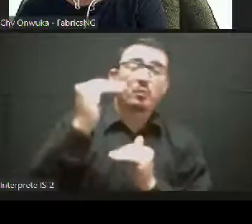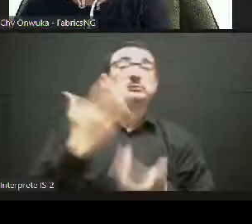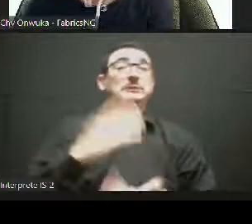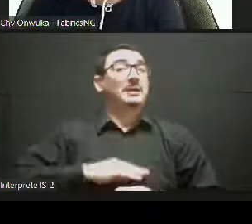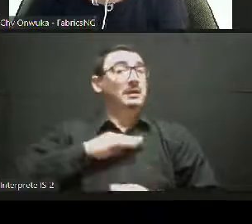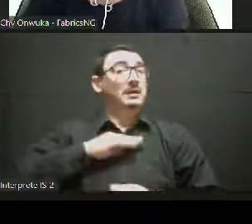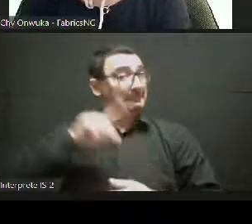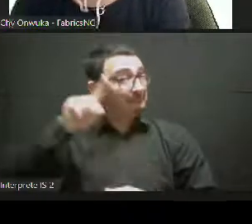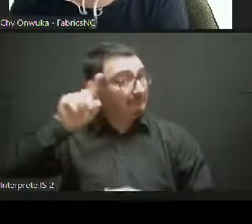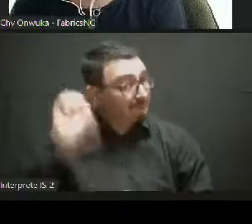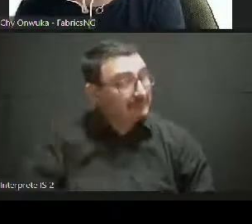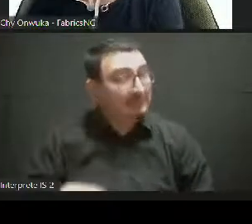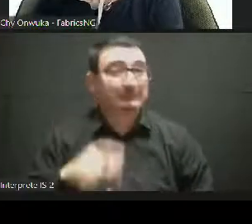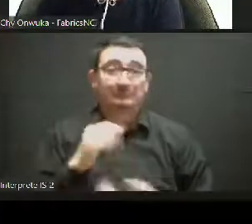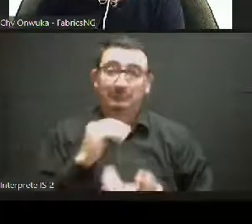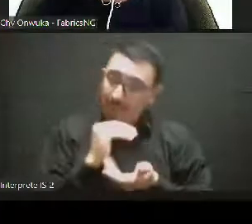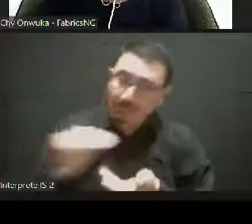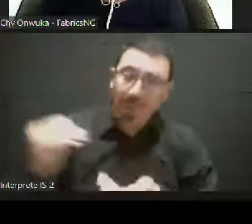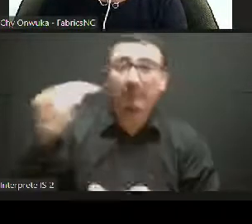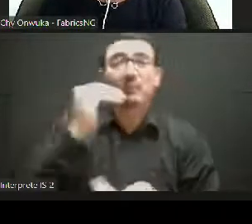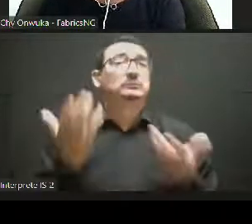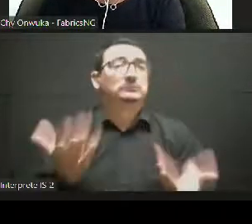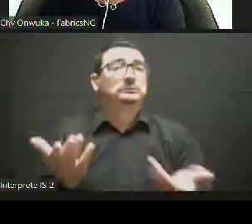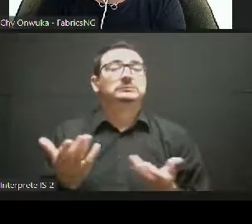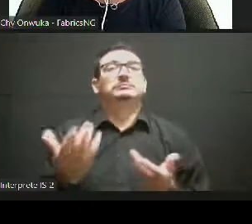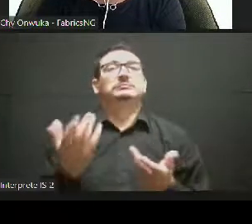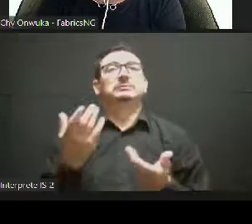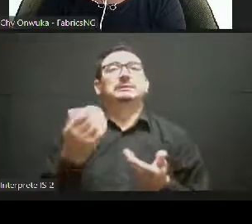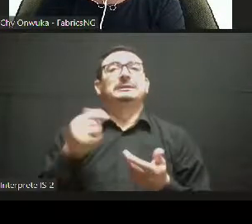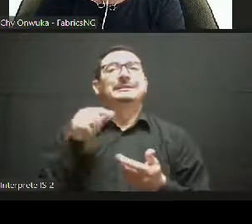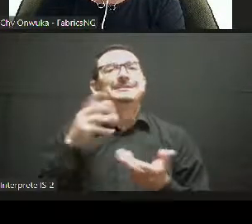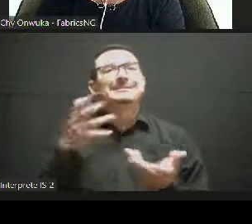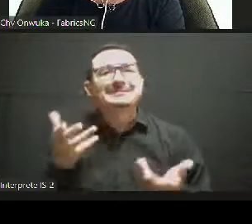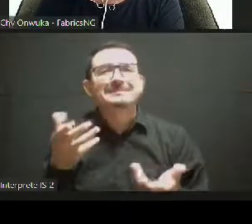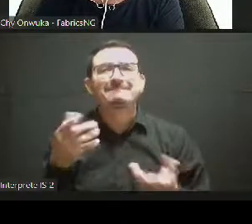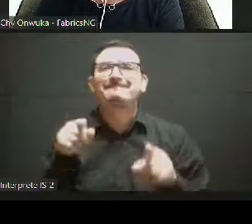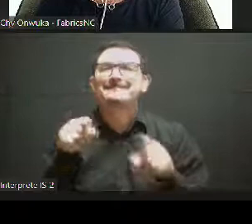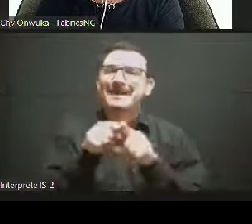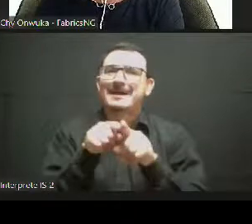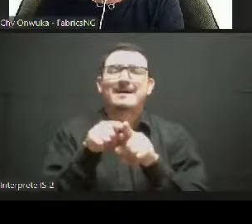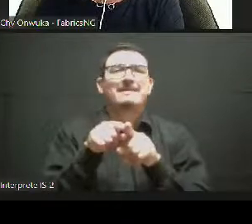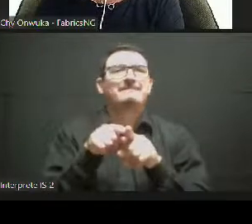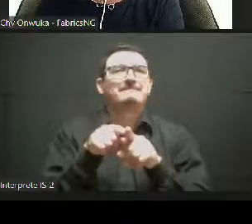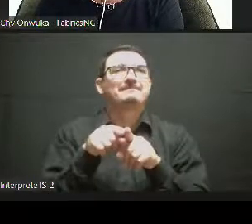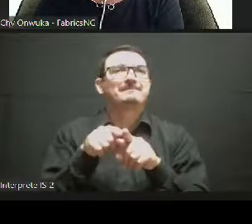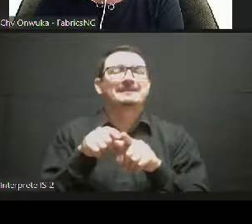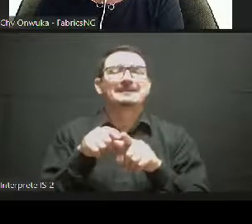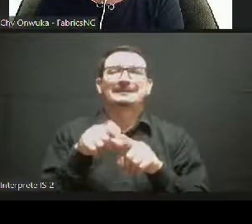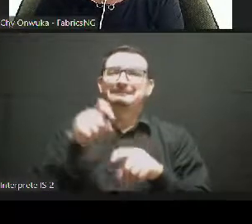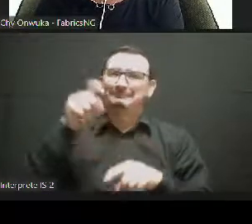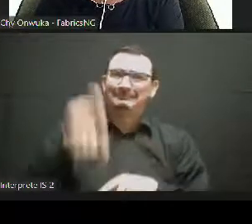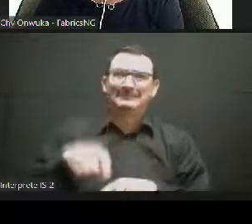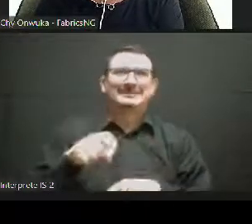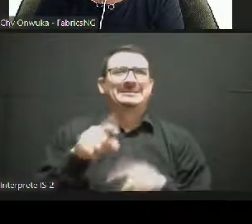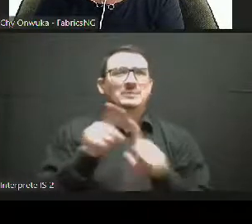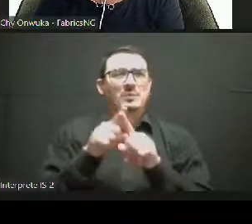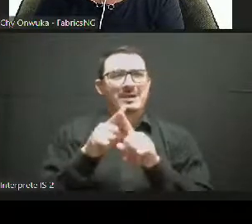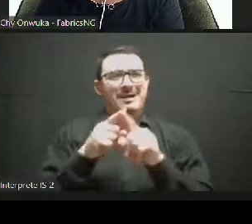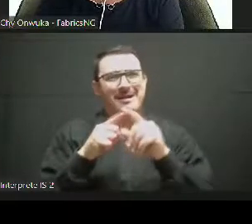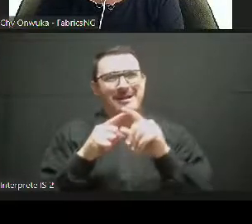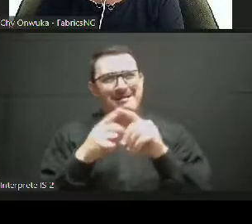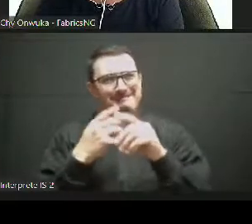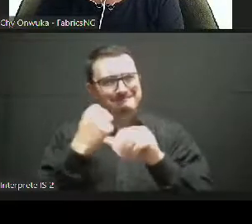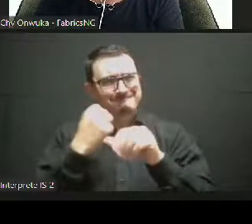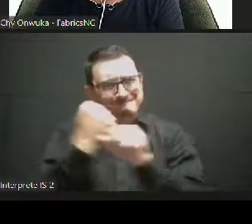the sector towards, for example, a number of calls that have been postponed in terms of deadlines or that have